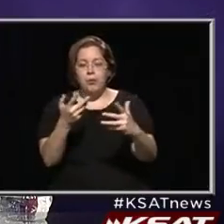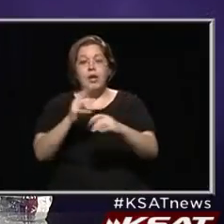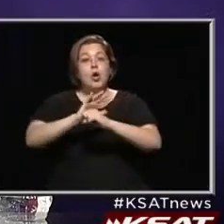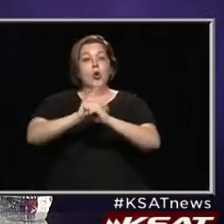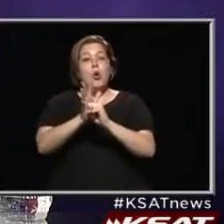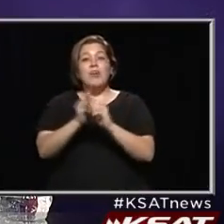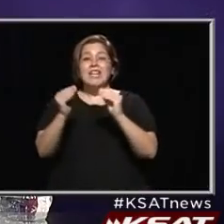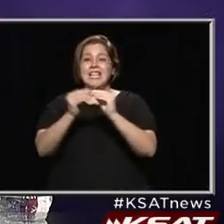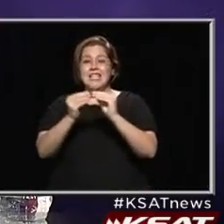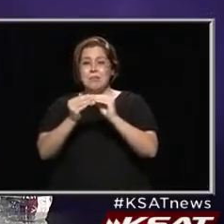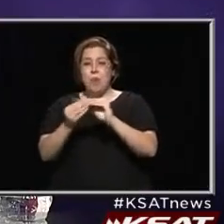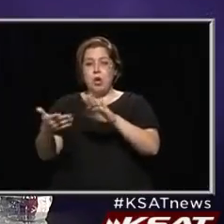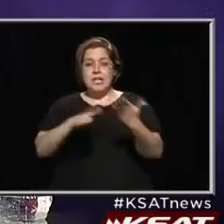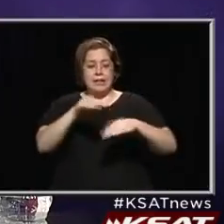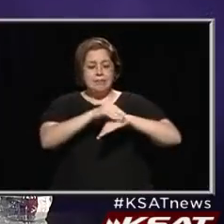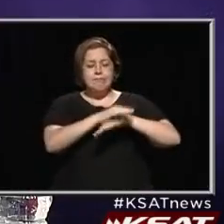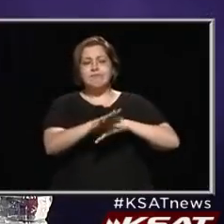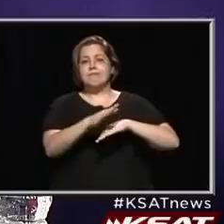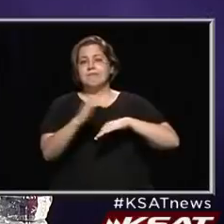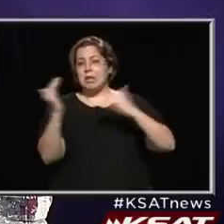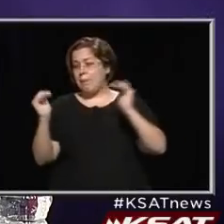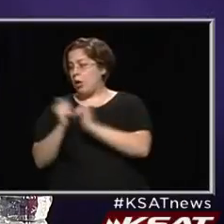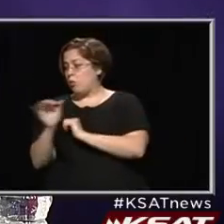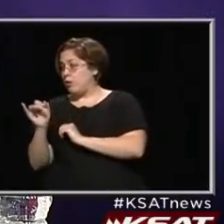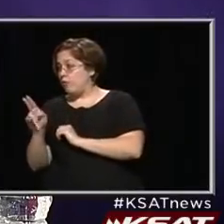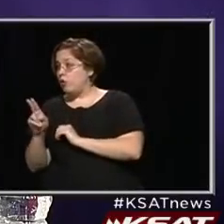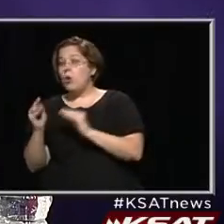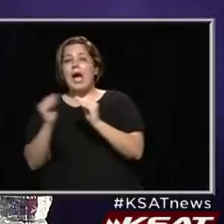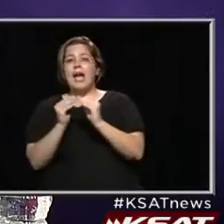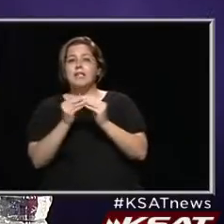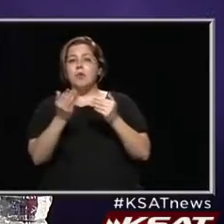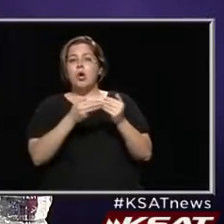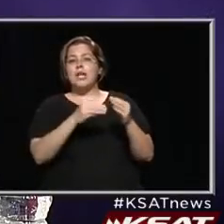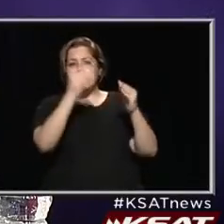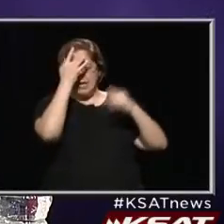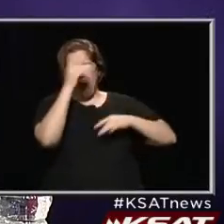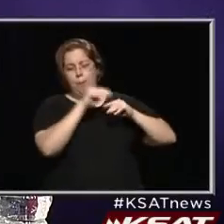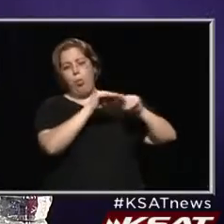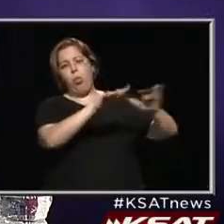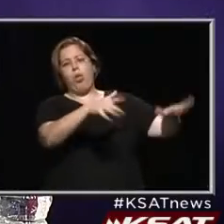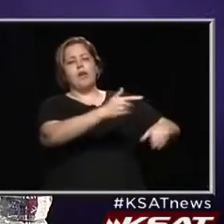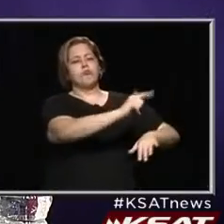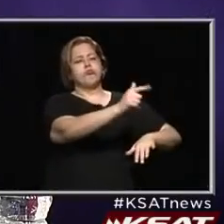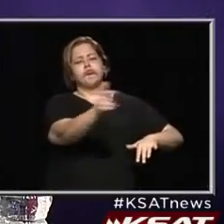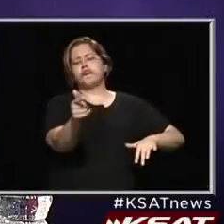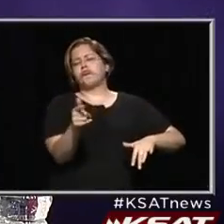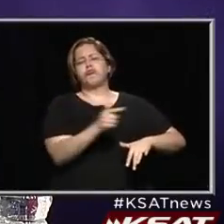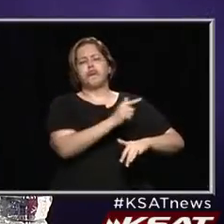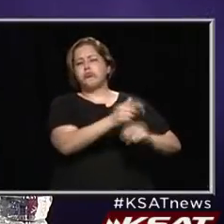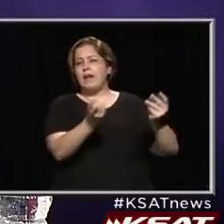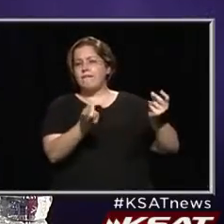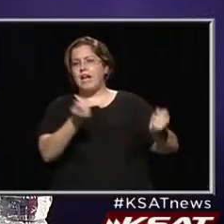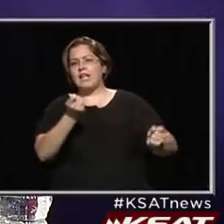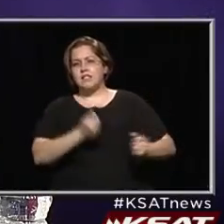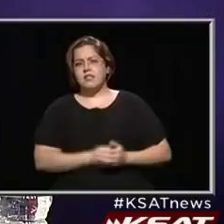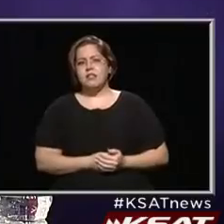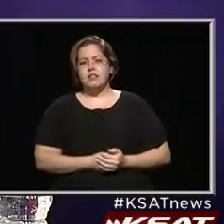is a lot more deadly than the flu. And it's much, much more contagious and passes very, very quickly.